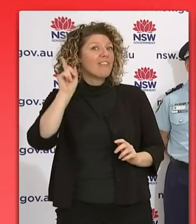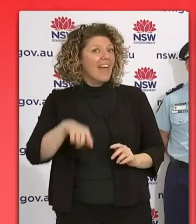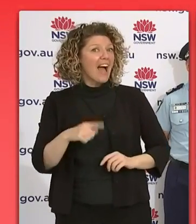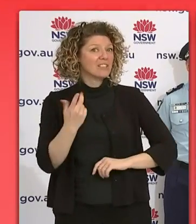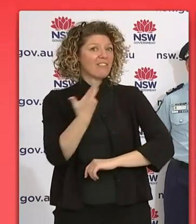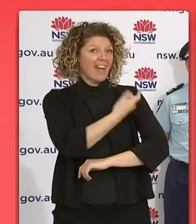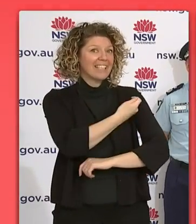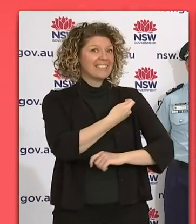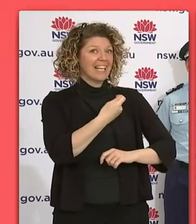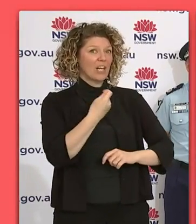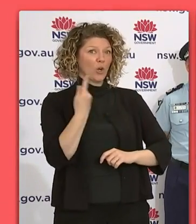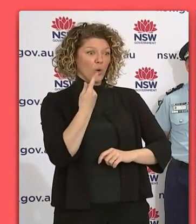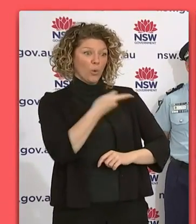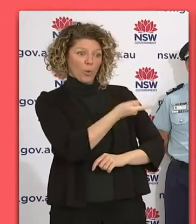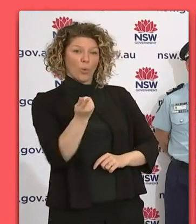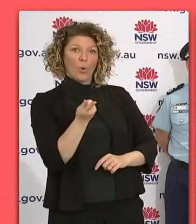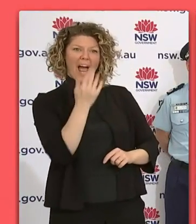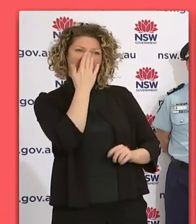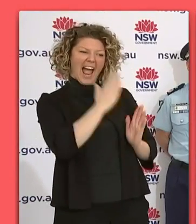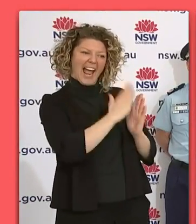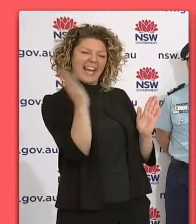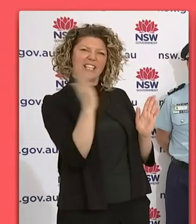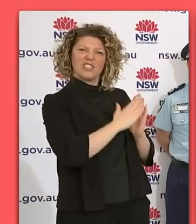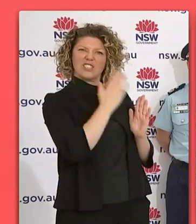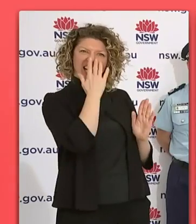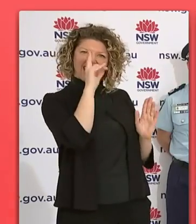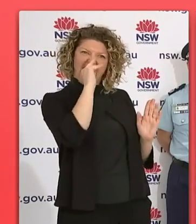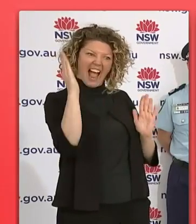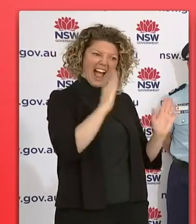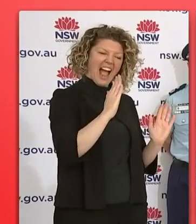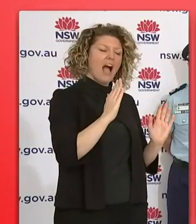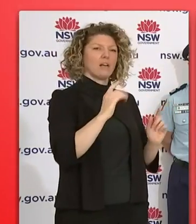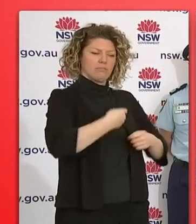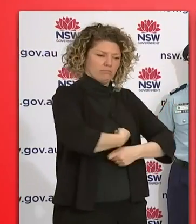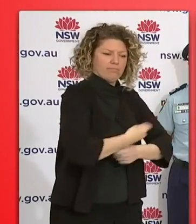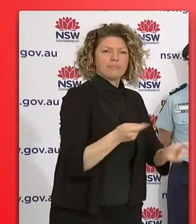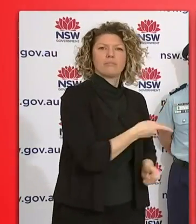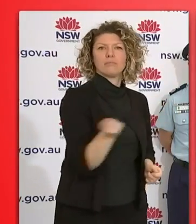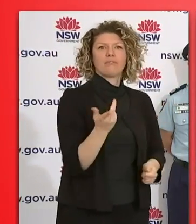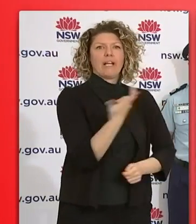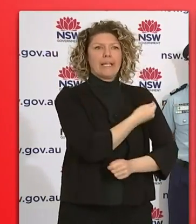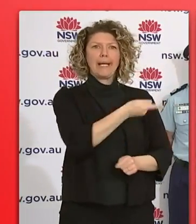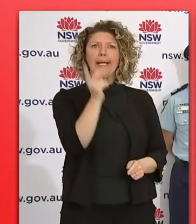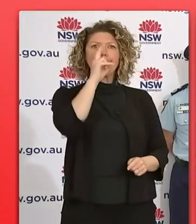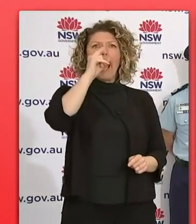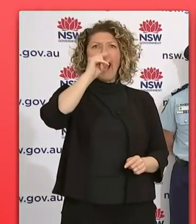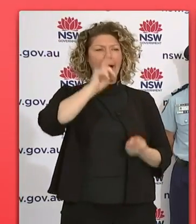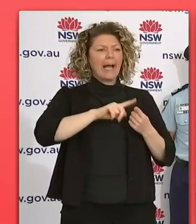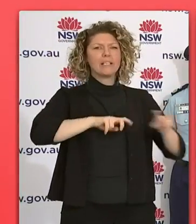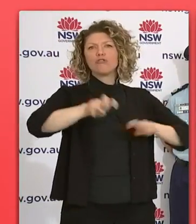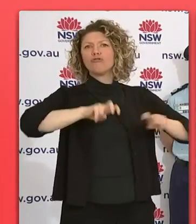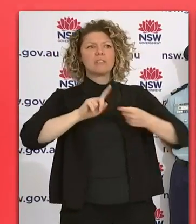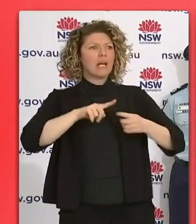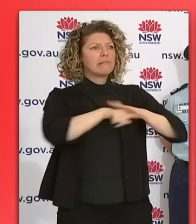authorize workers gives me a degree of comfort because it's very targeted. It's targeted to those young people that are still having to move around from those